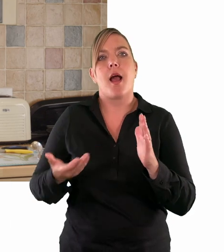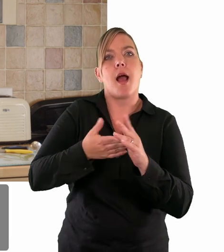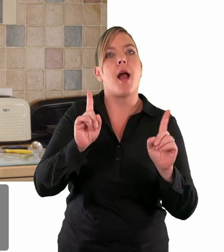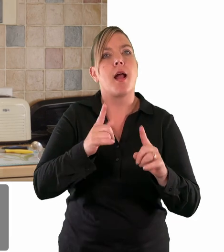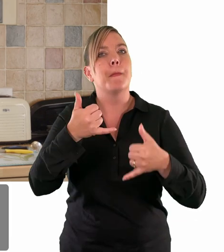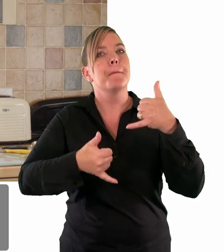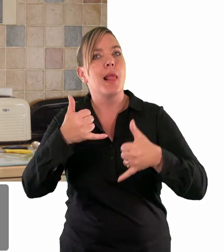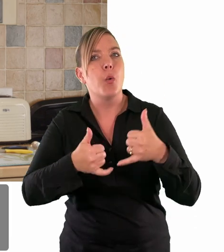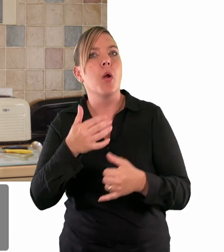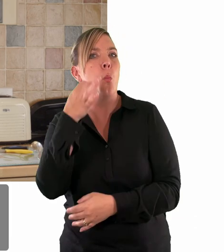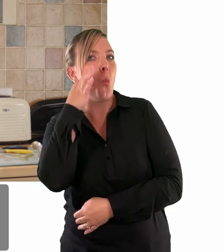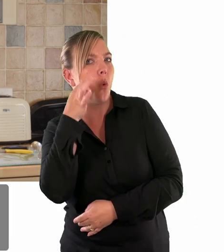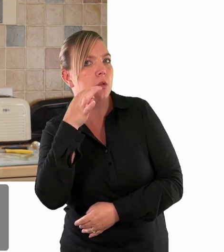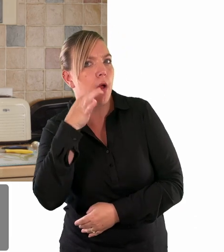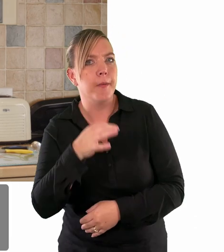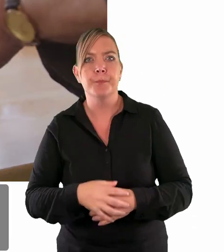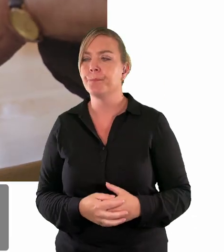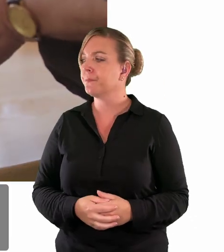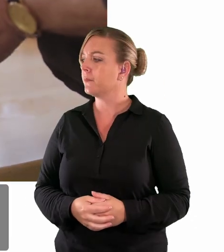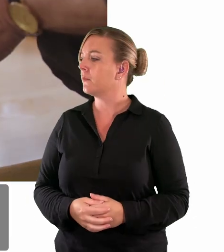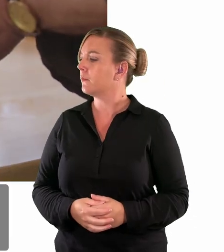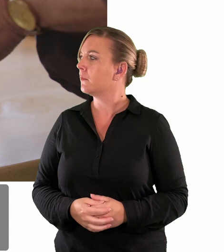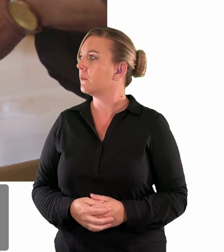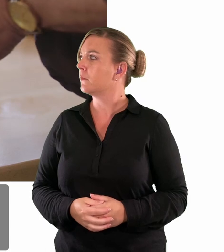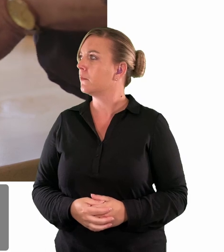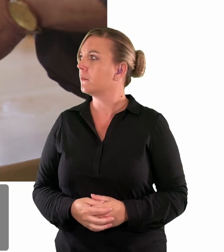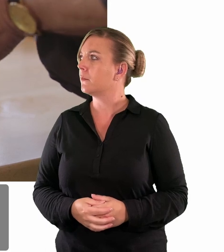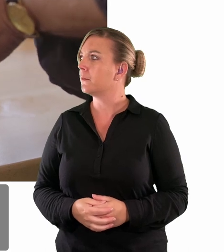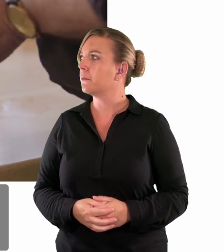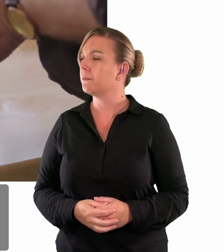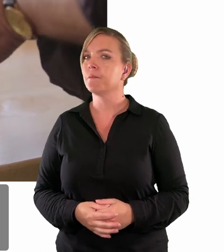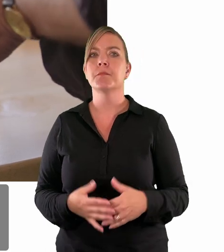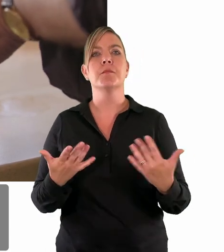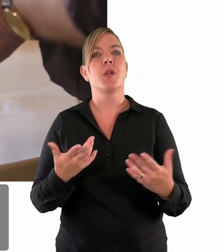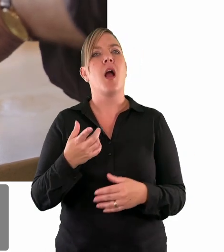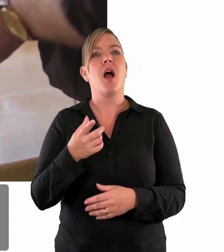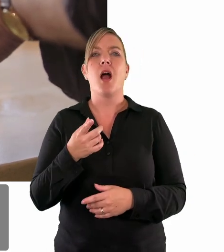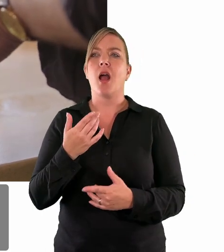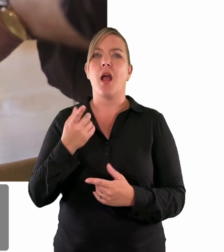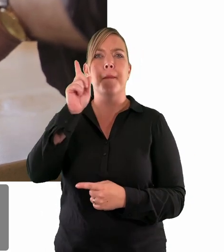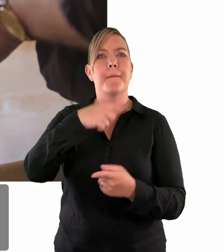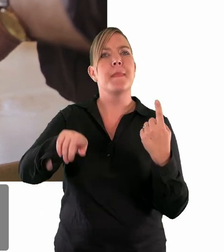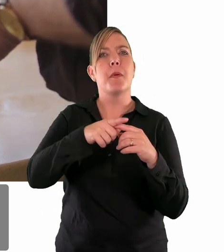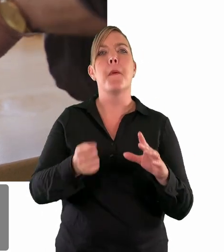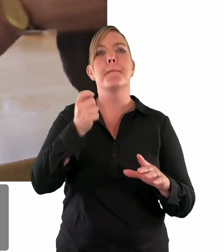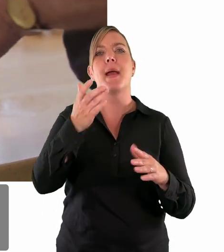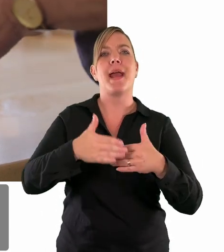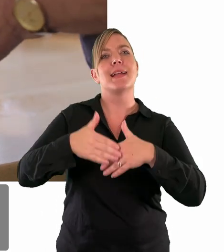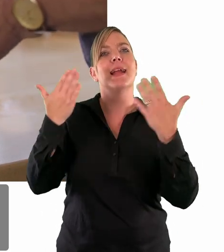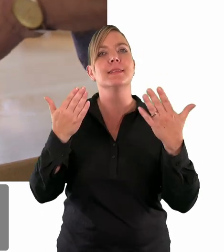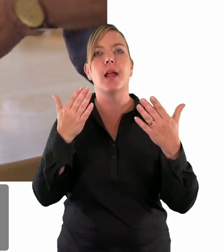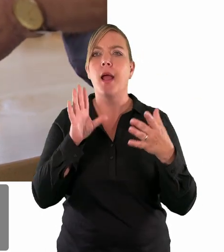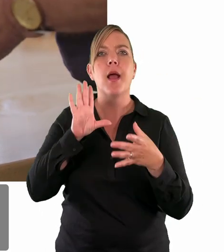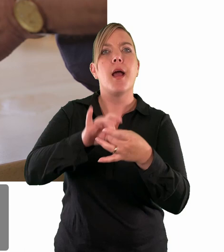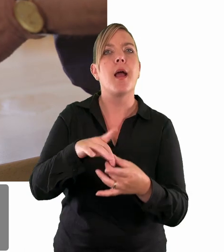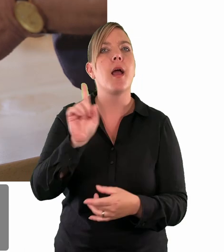this milk and water. So one of the things of course that people sometimes do in on pancake day is to